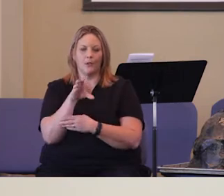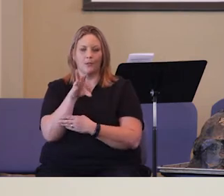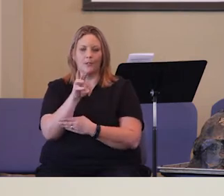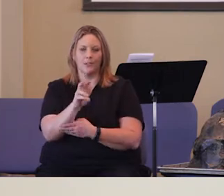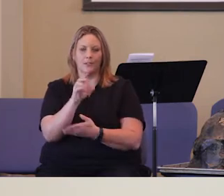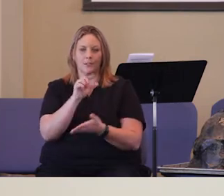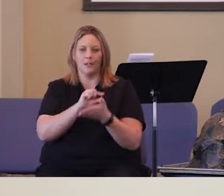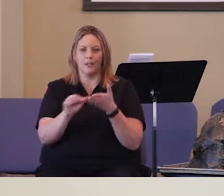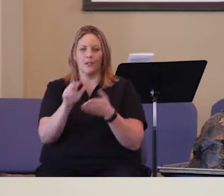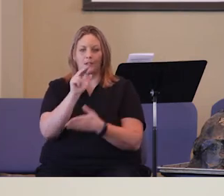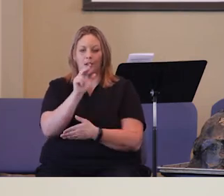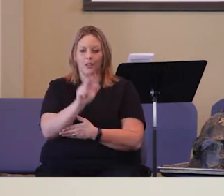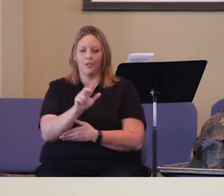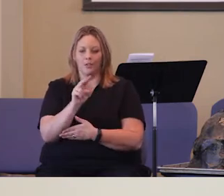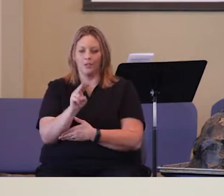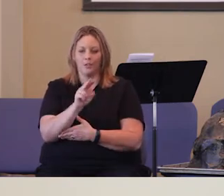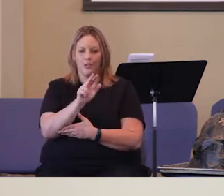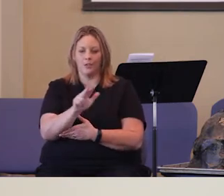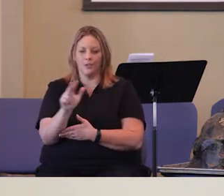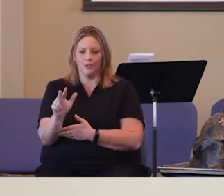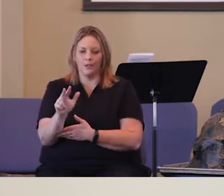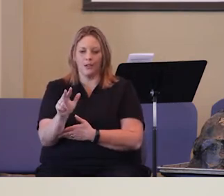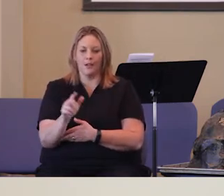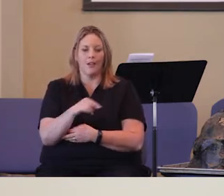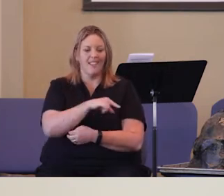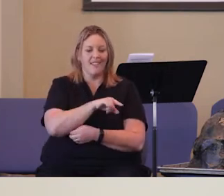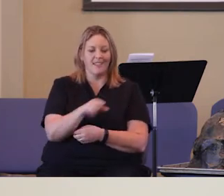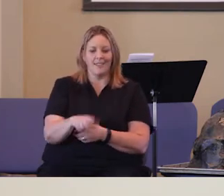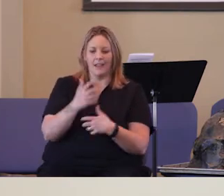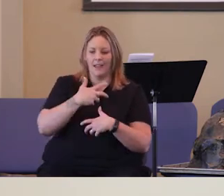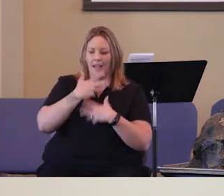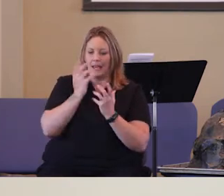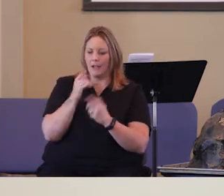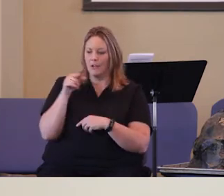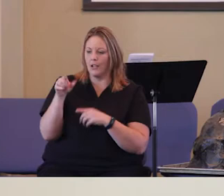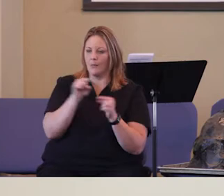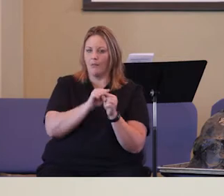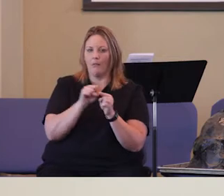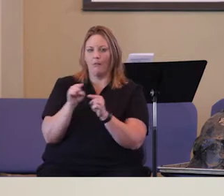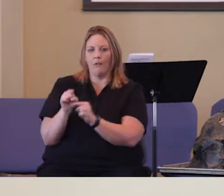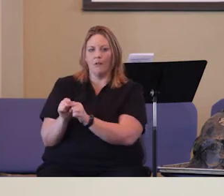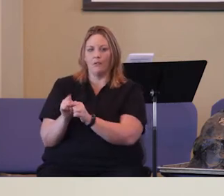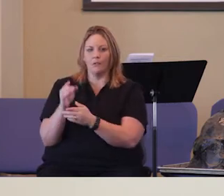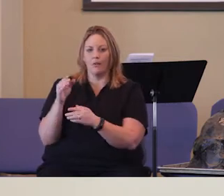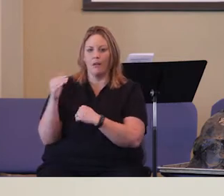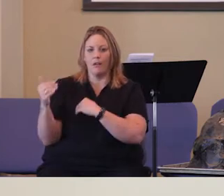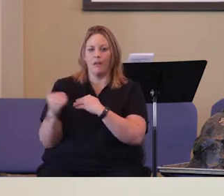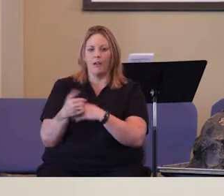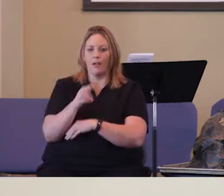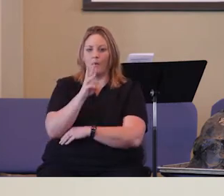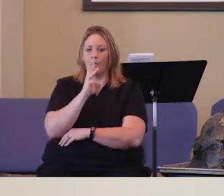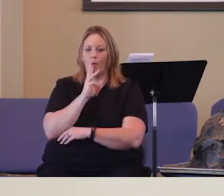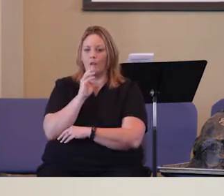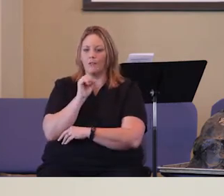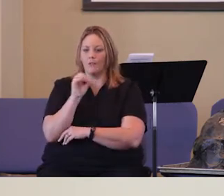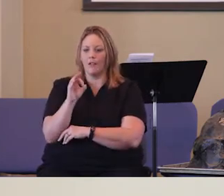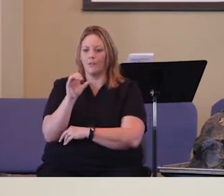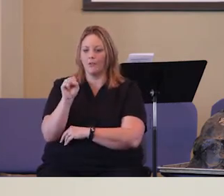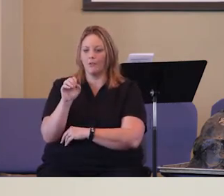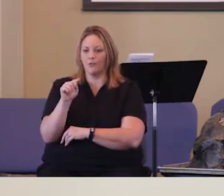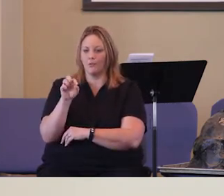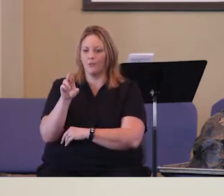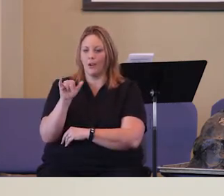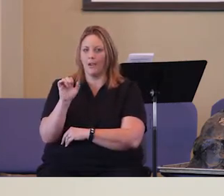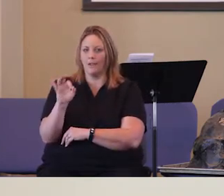Psalms 106, 32 and 33 says, They angered him also at the waters of strife, so that it went